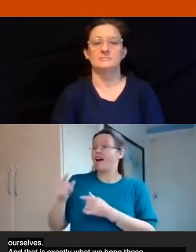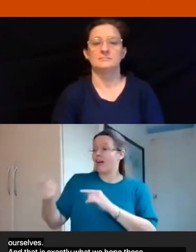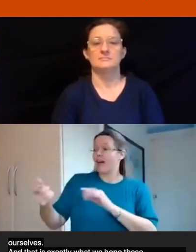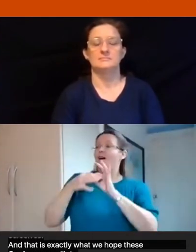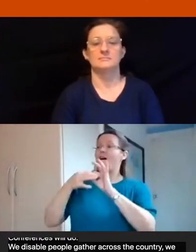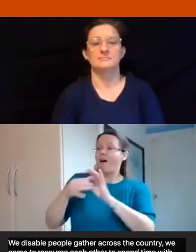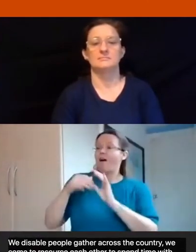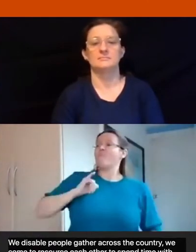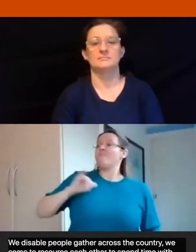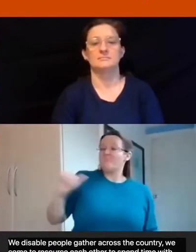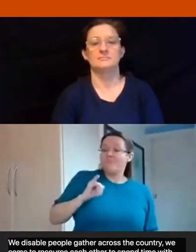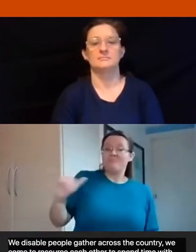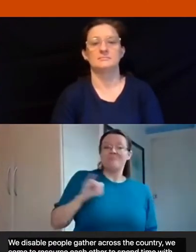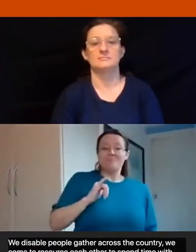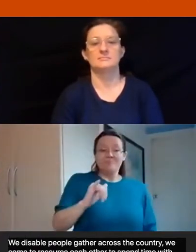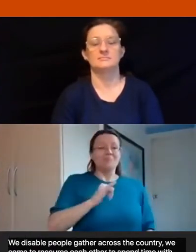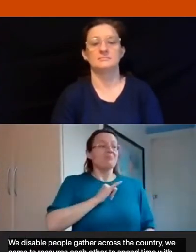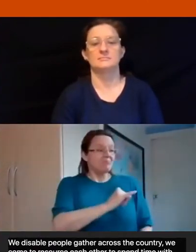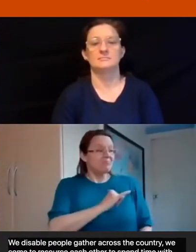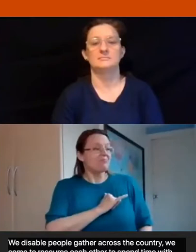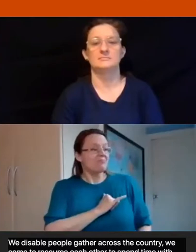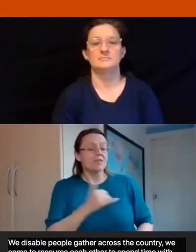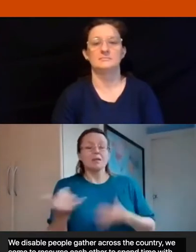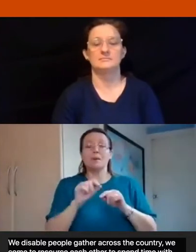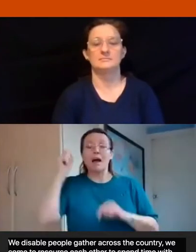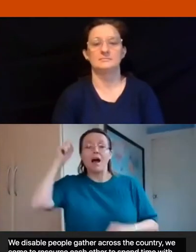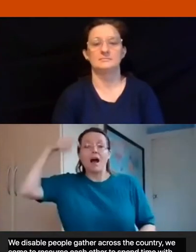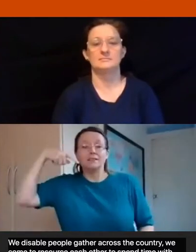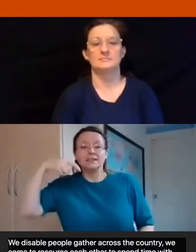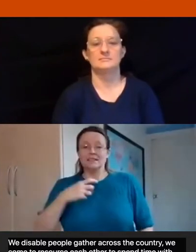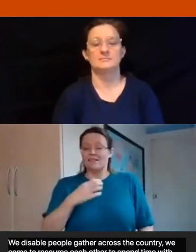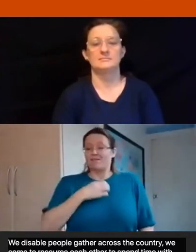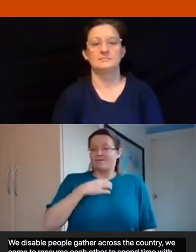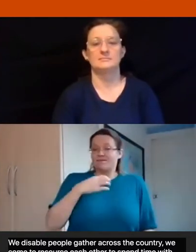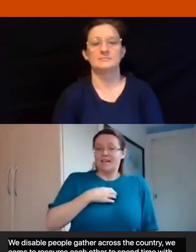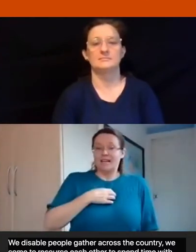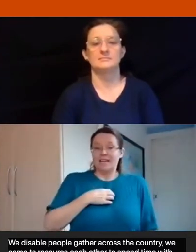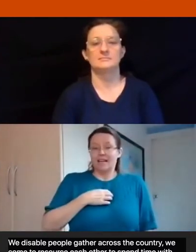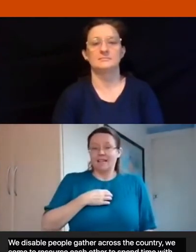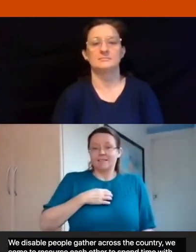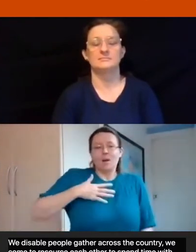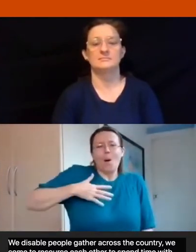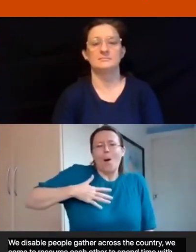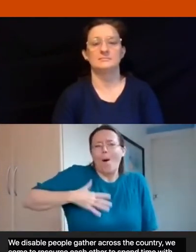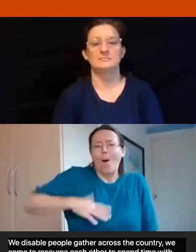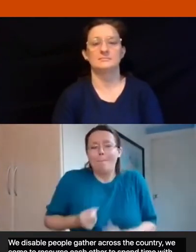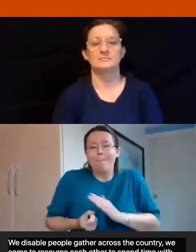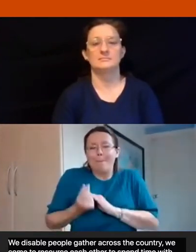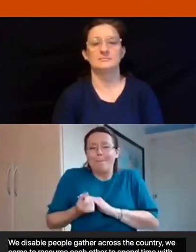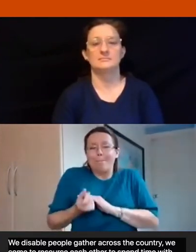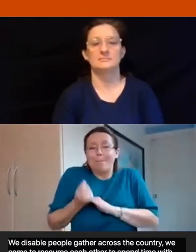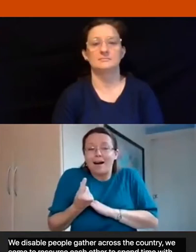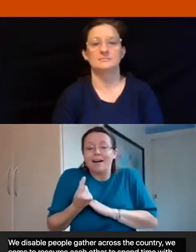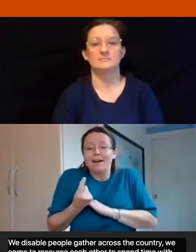experience those ideas those fears those sparks of hope often people come